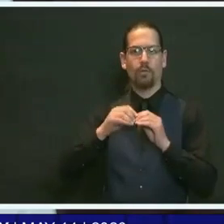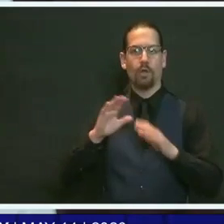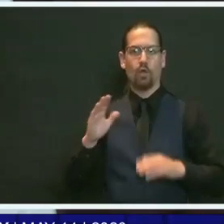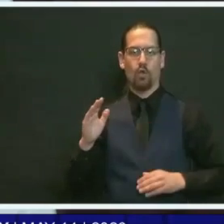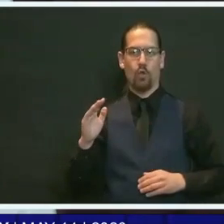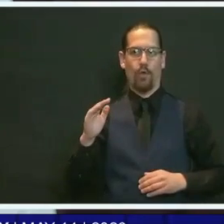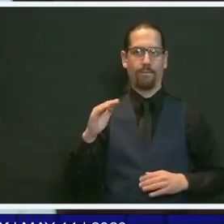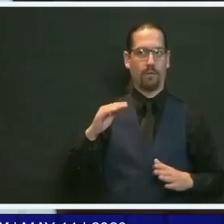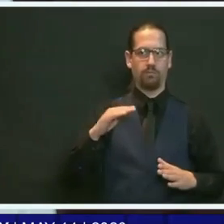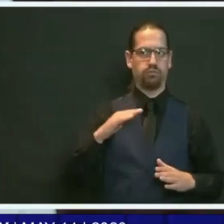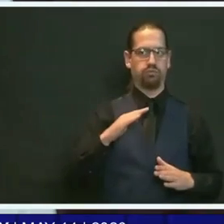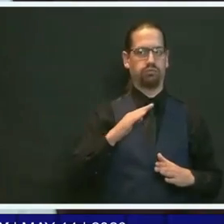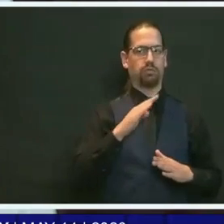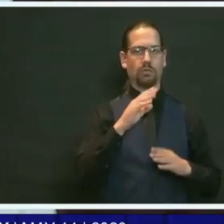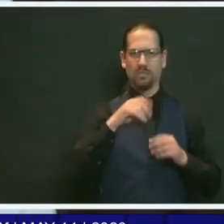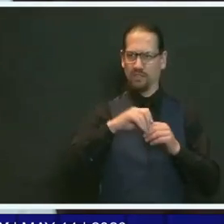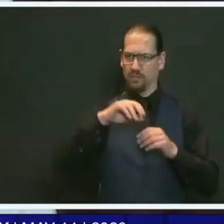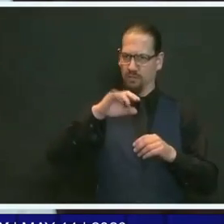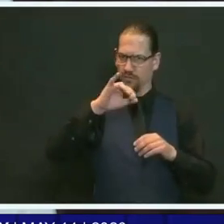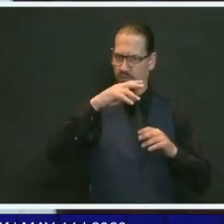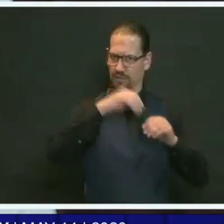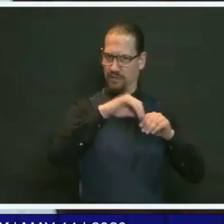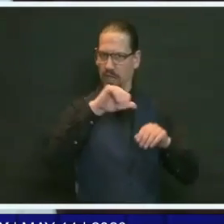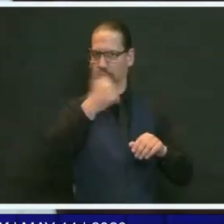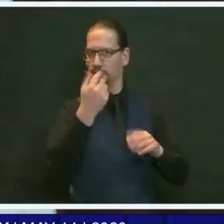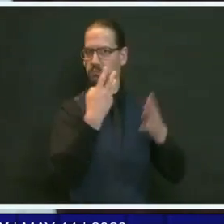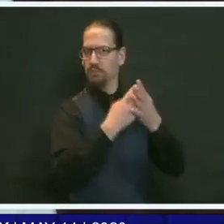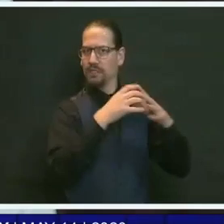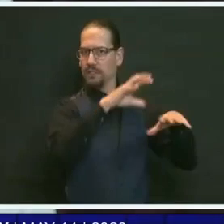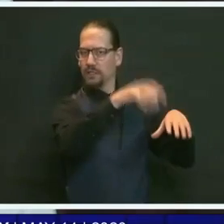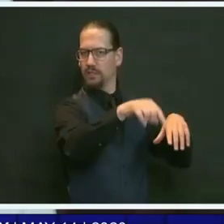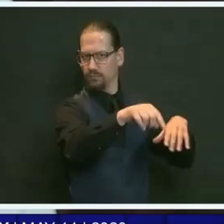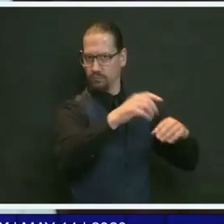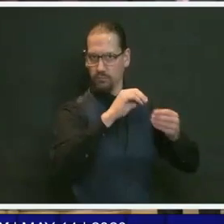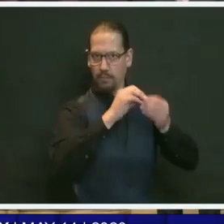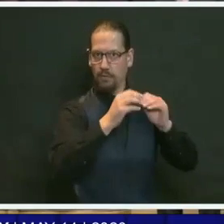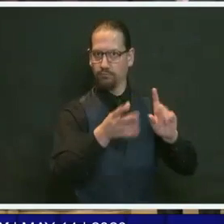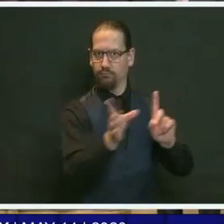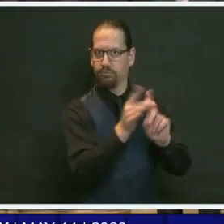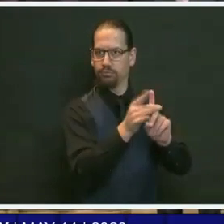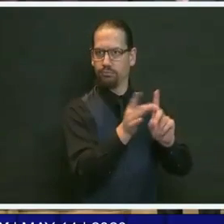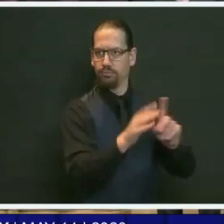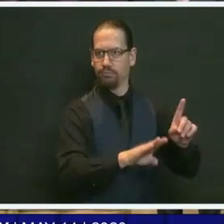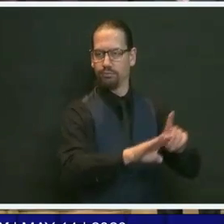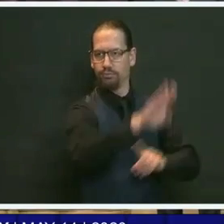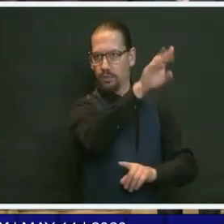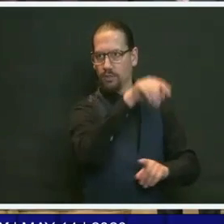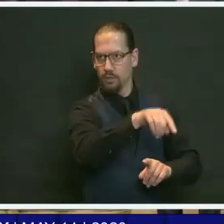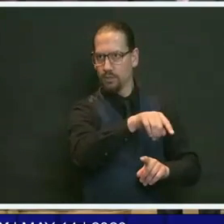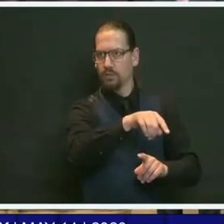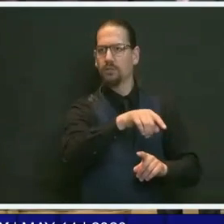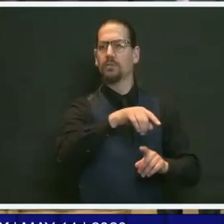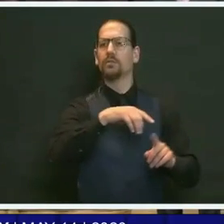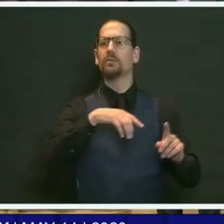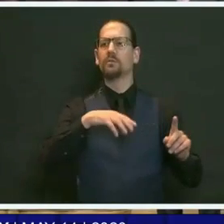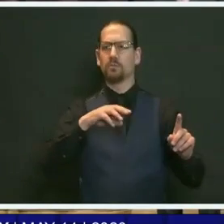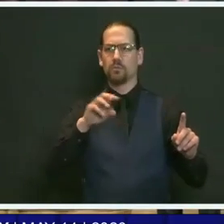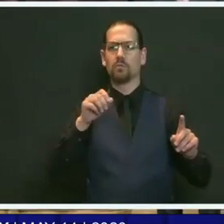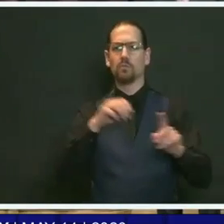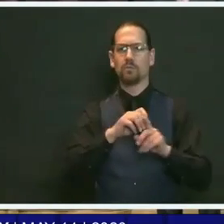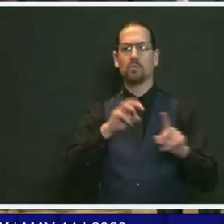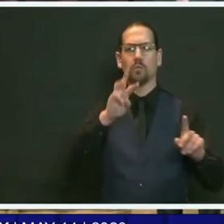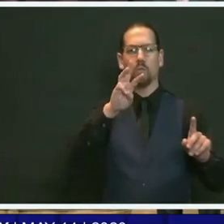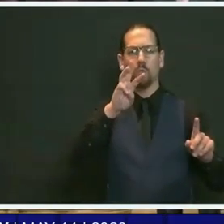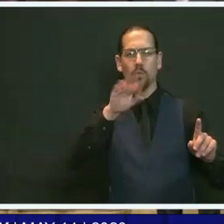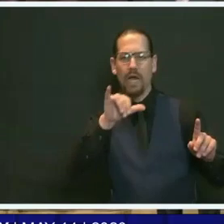positive tests in double digits. And the WIAT, from their report, appears to be testing, you know,